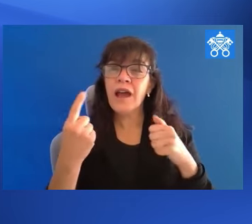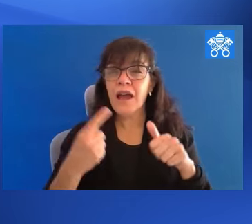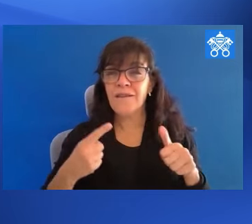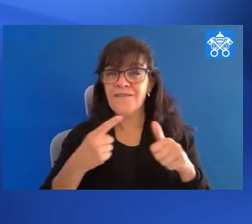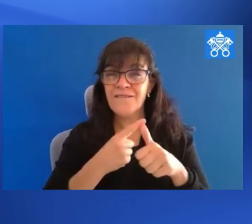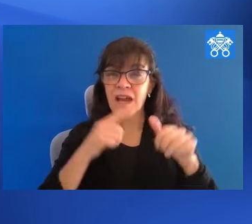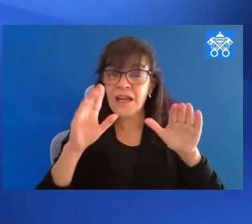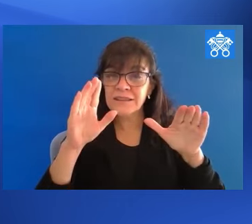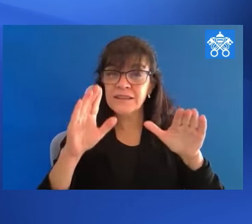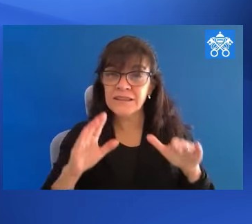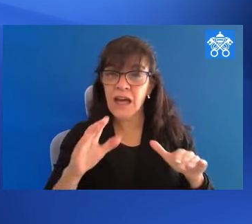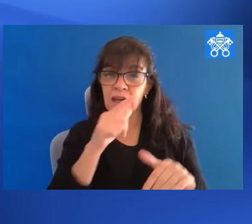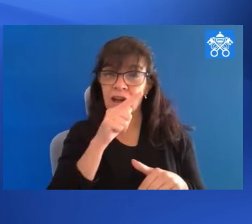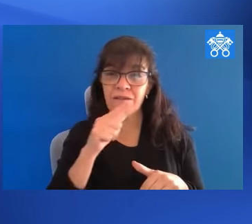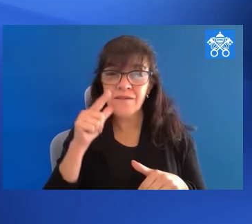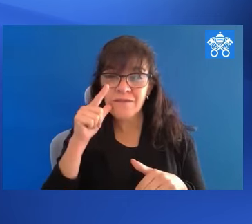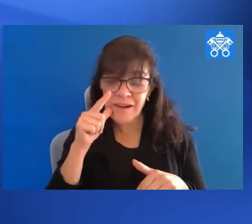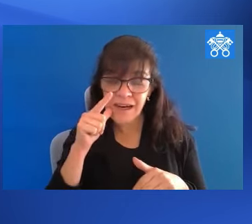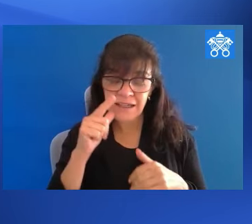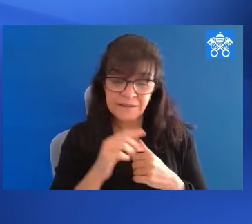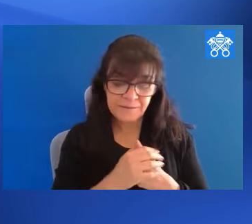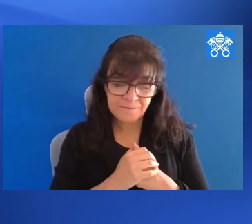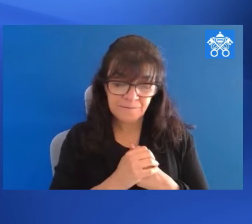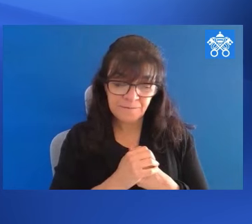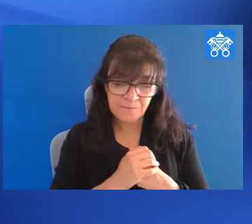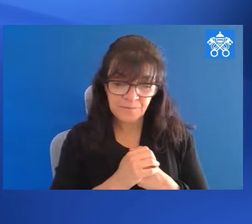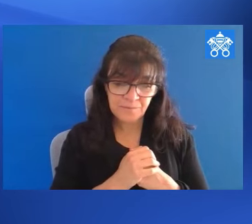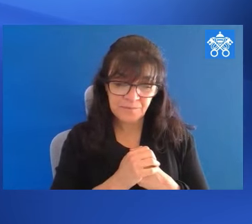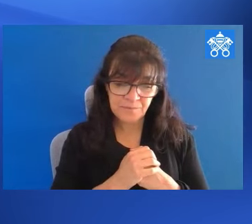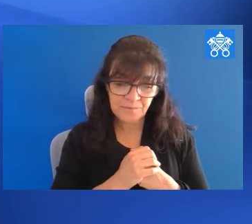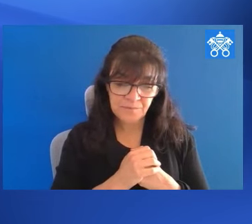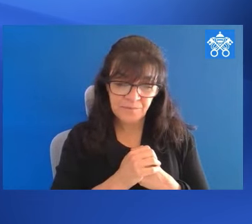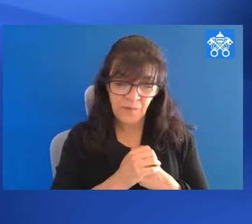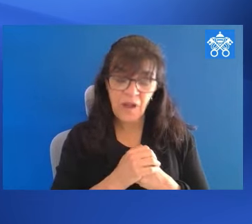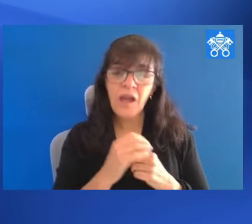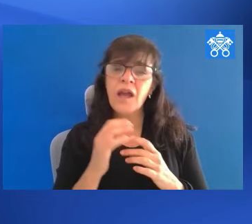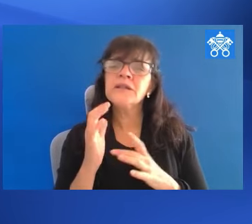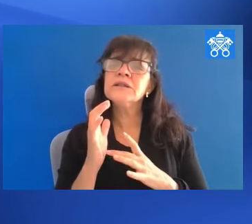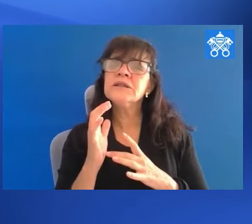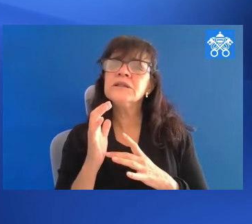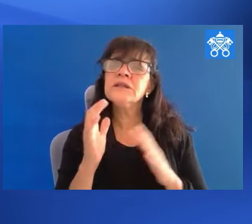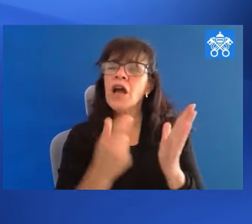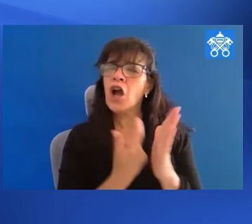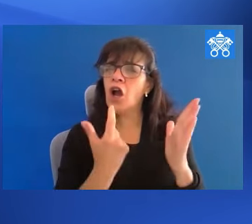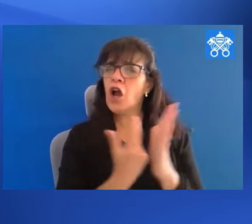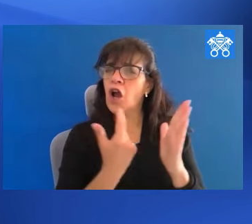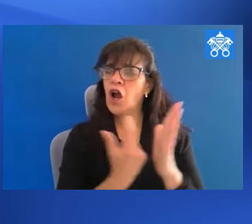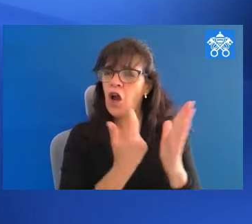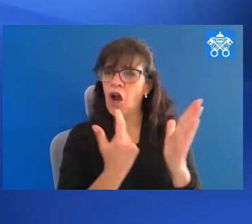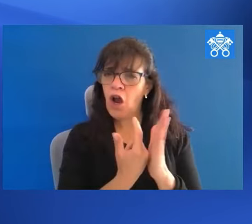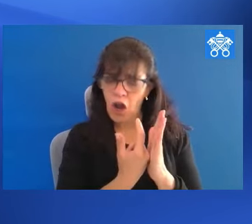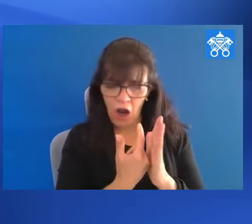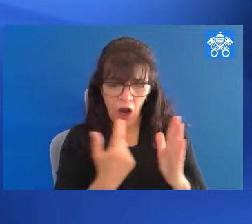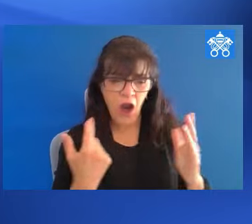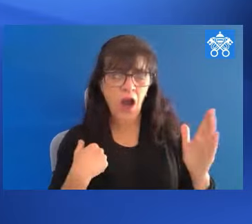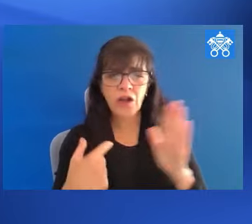brothers